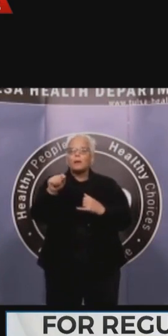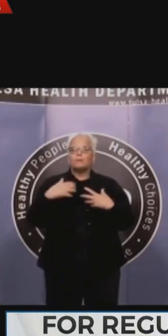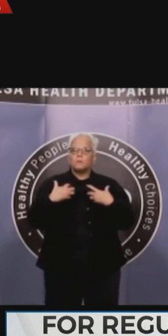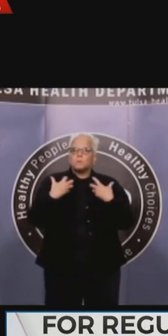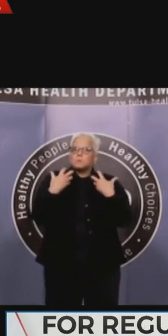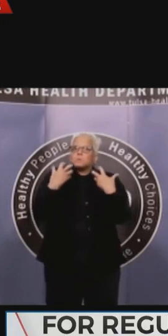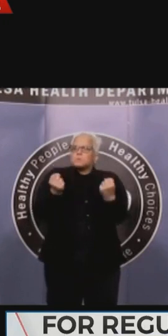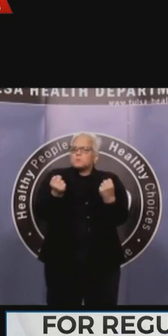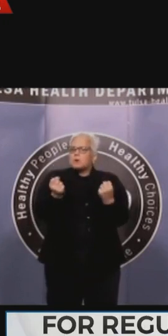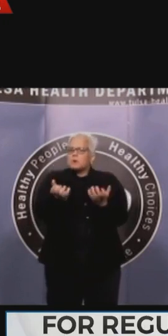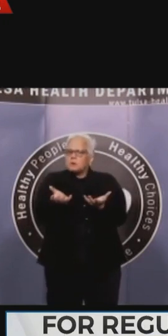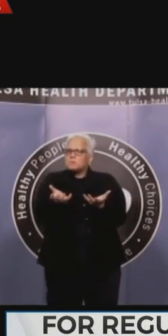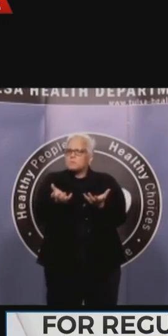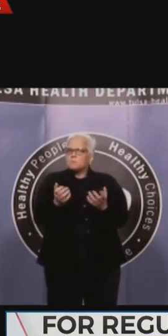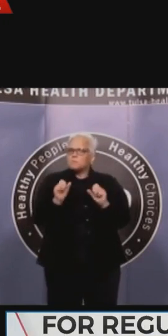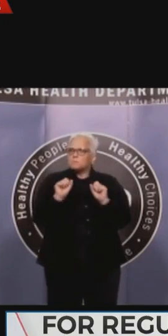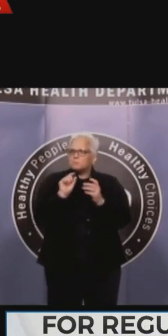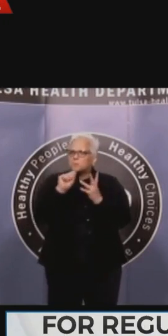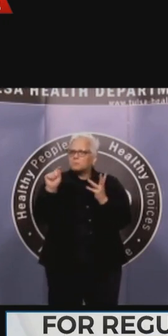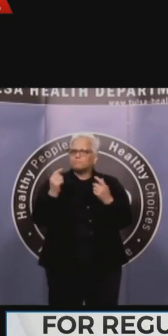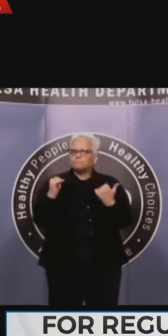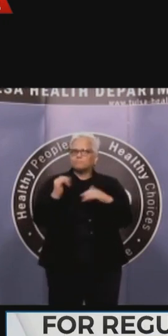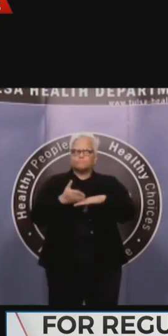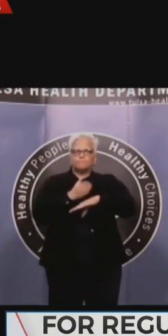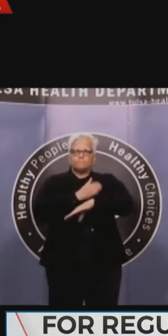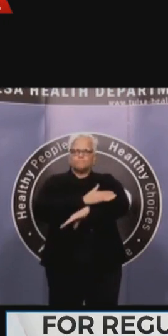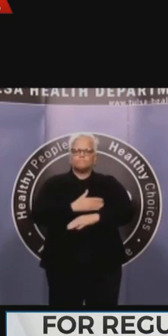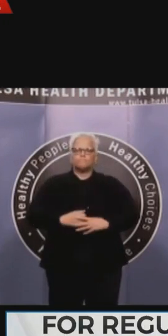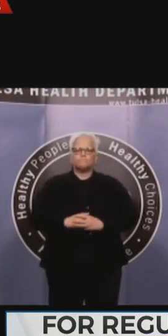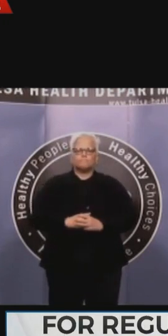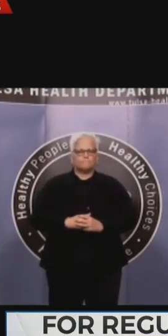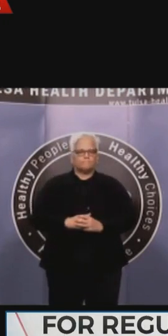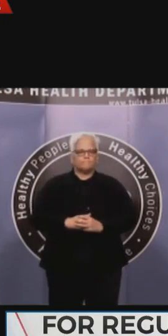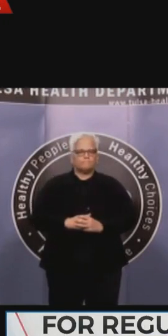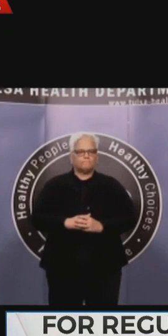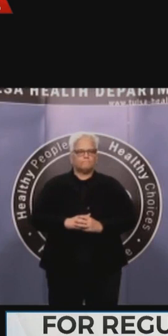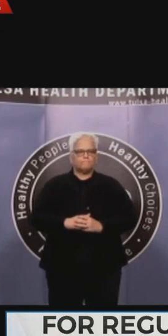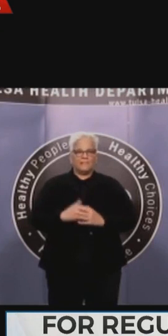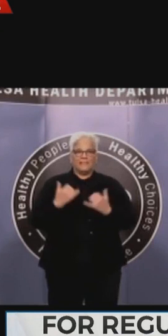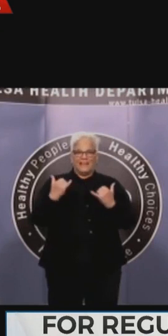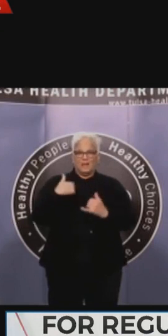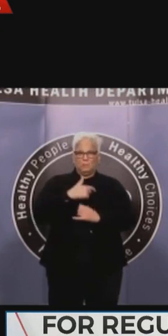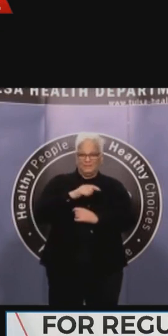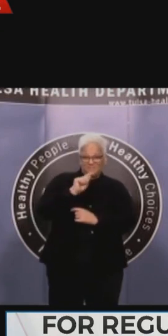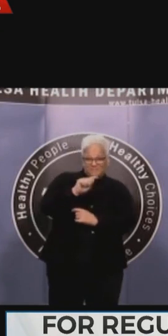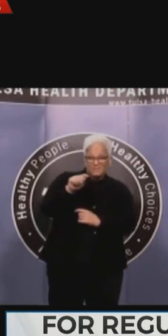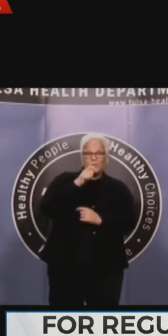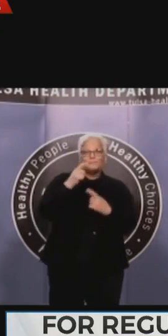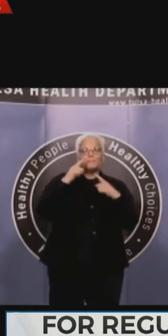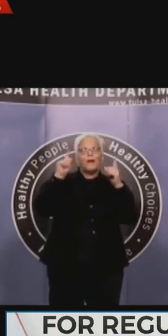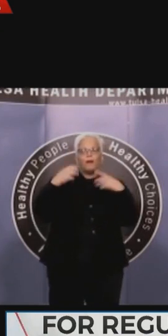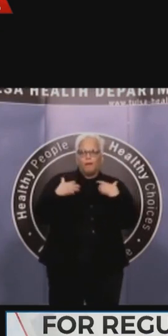You know, it is so refreshing as we walk our neighborhood to meet so many faces we've never seen before. And then we've got these neighbors